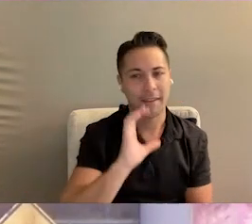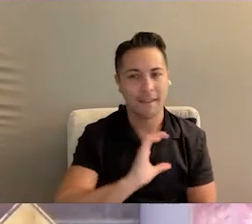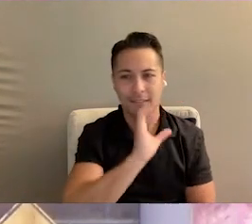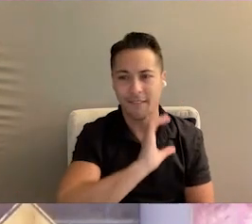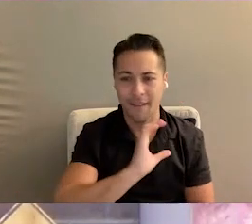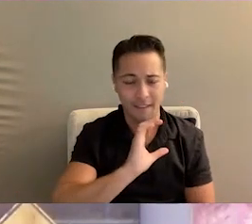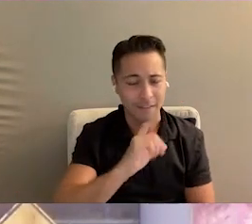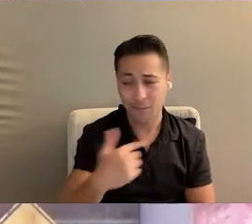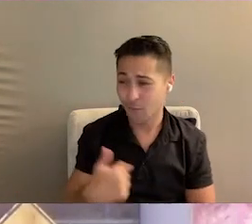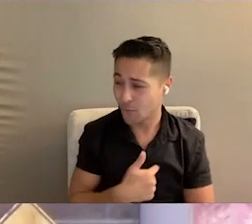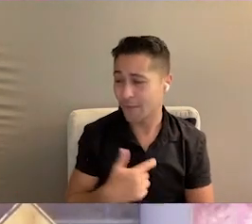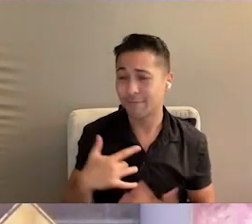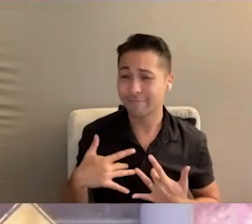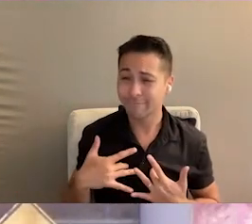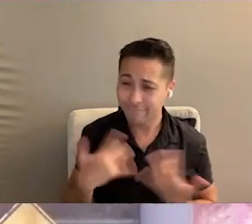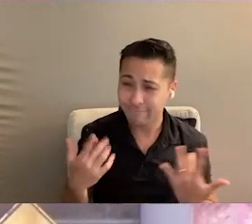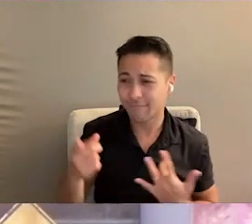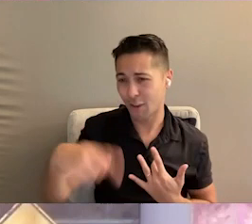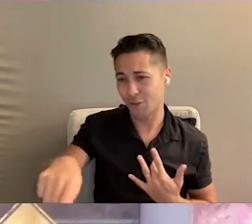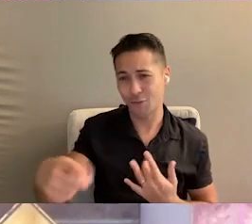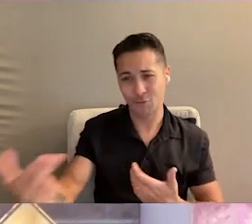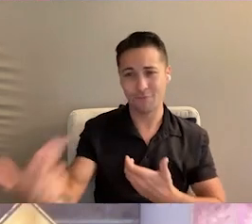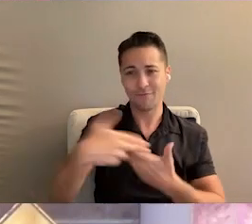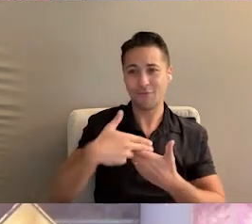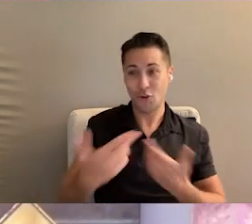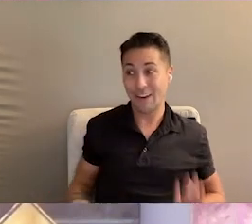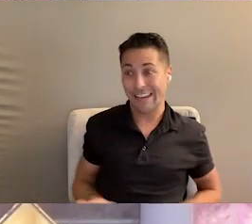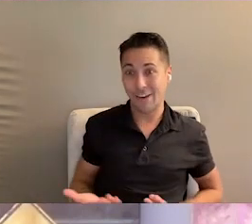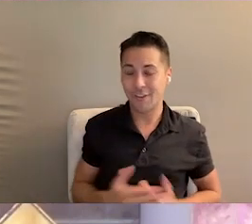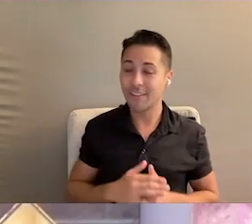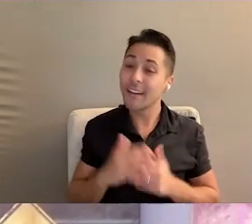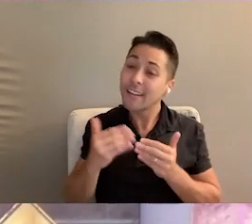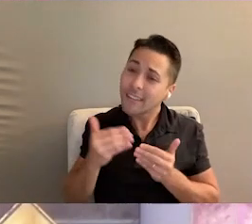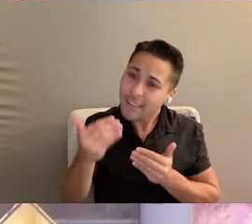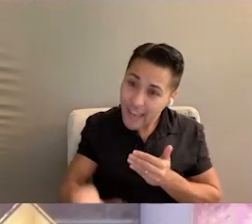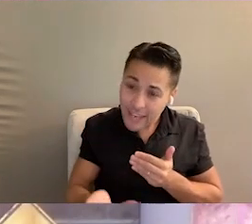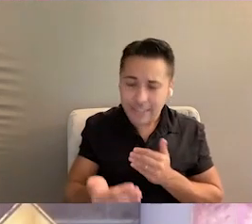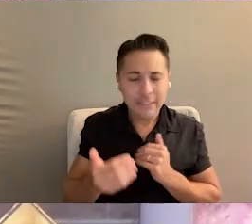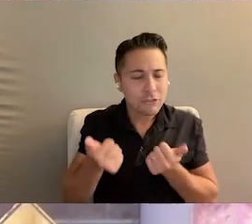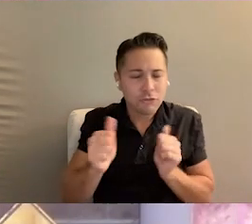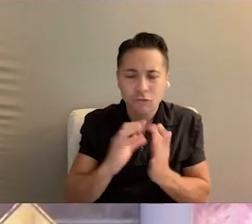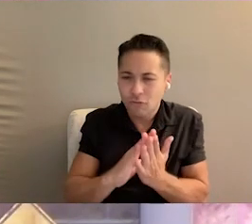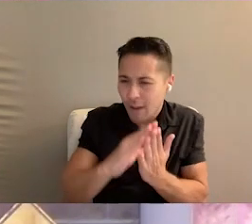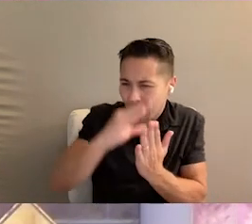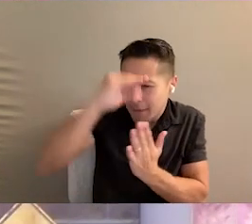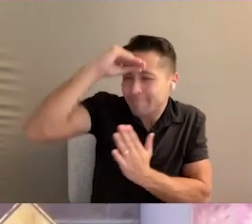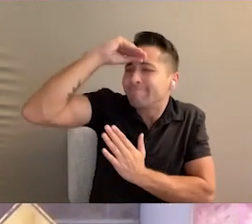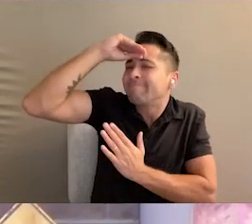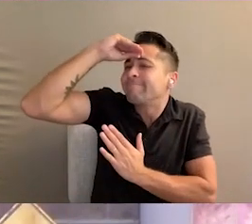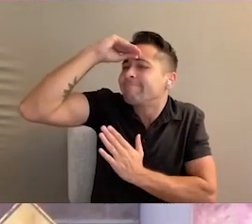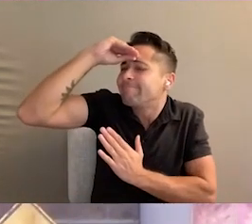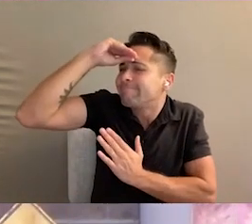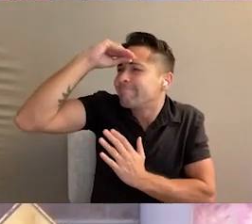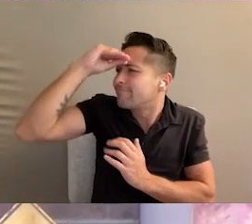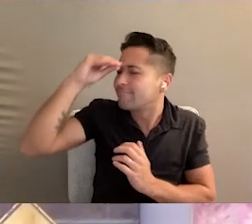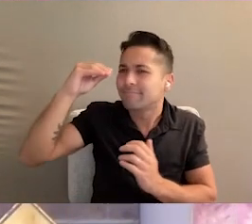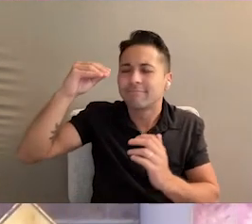We are so glad you are here. The next thing I would say is to soak it all in.